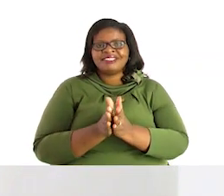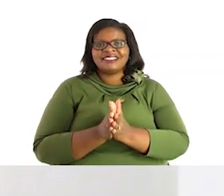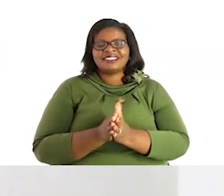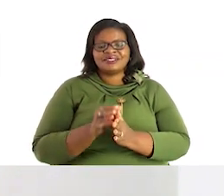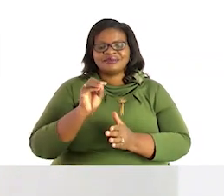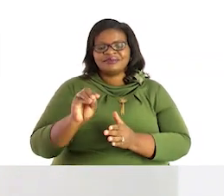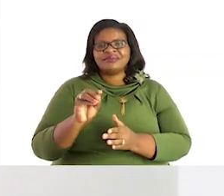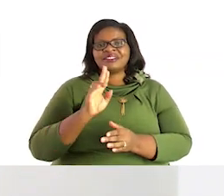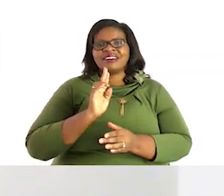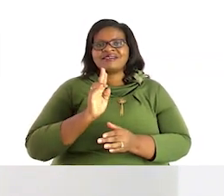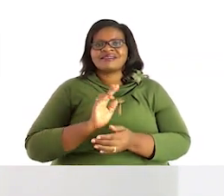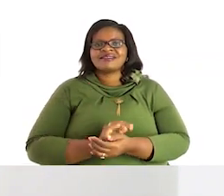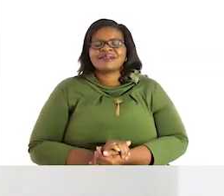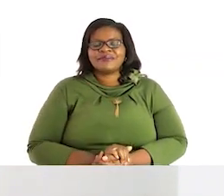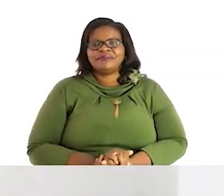answers?